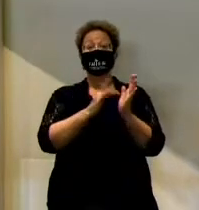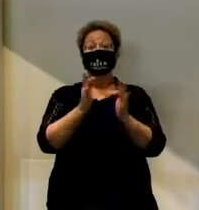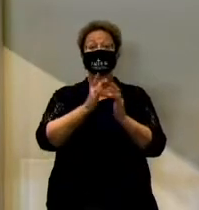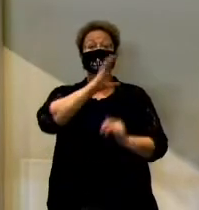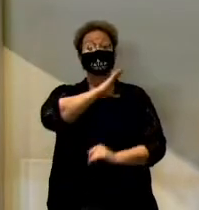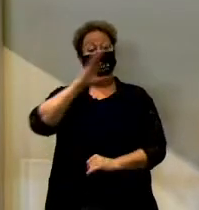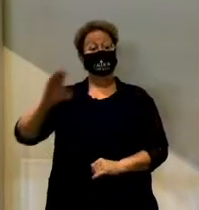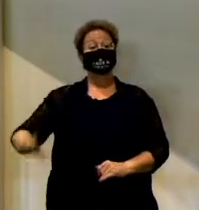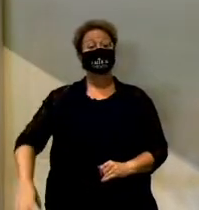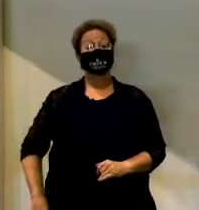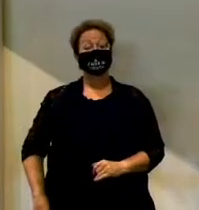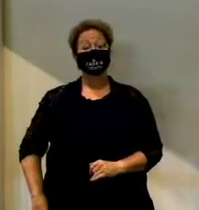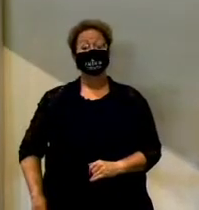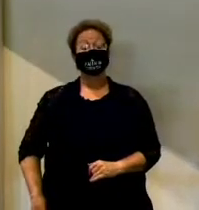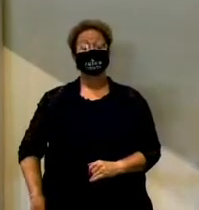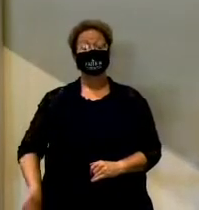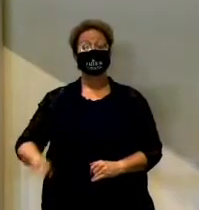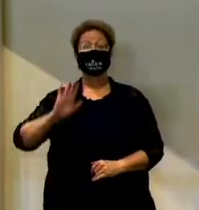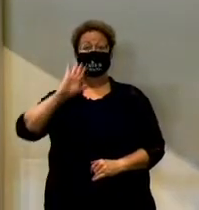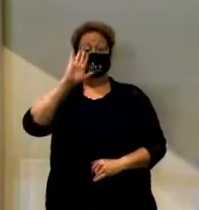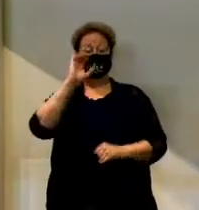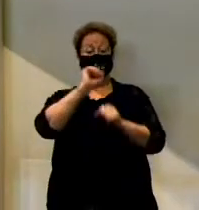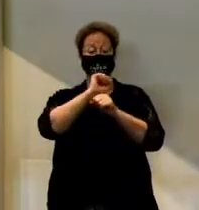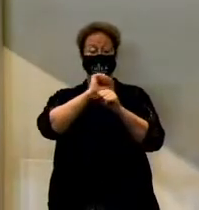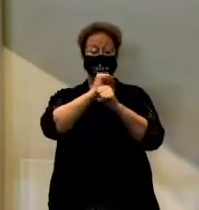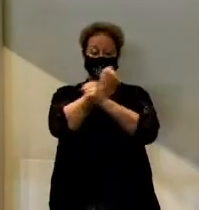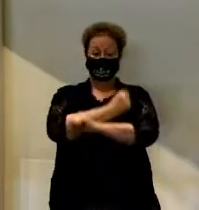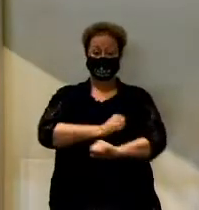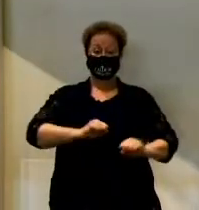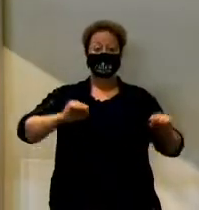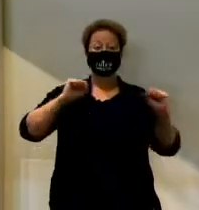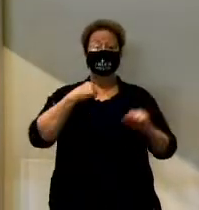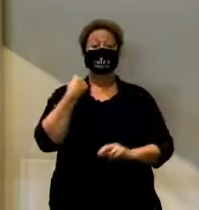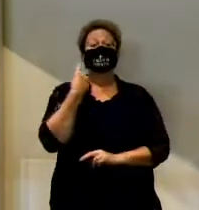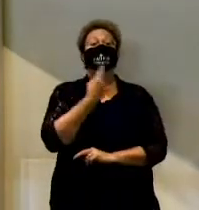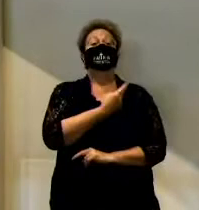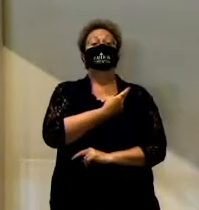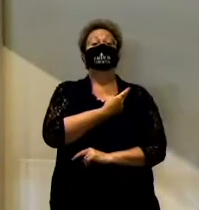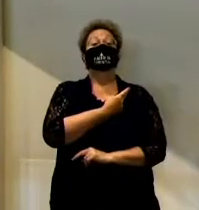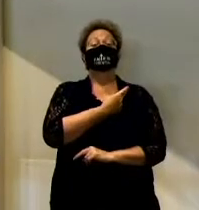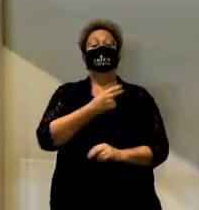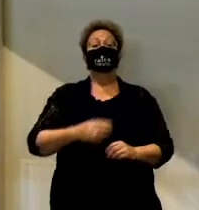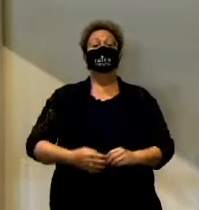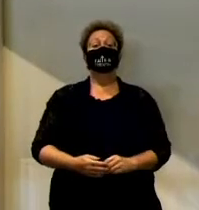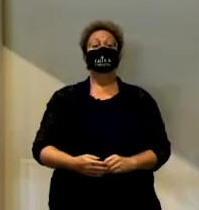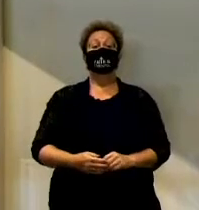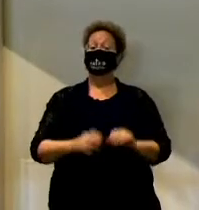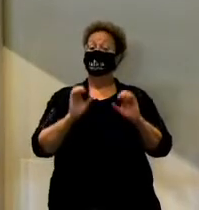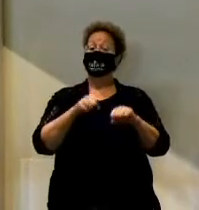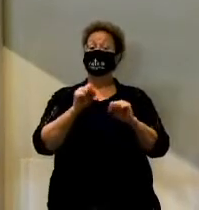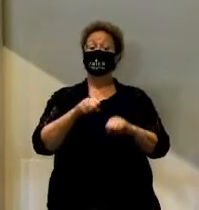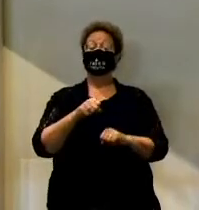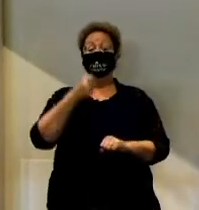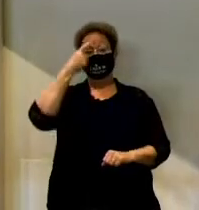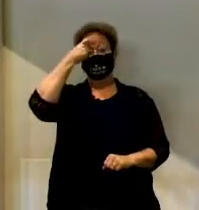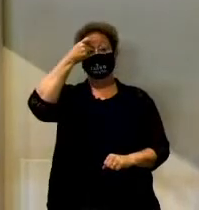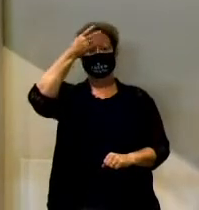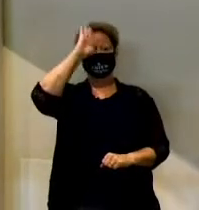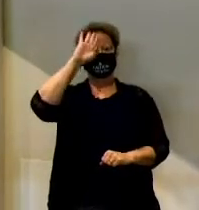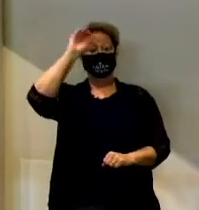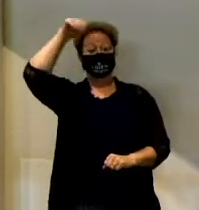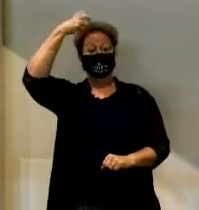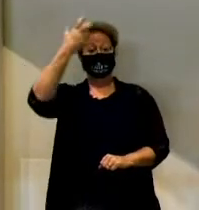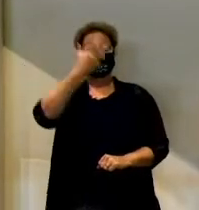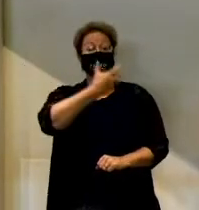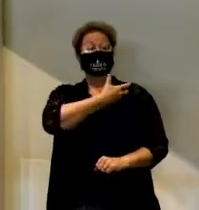Christ and through his saving work. So our adoption into God's family was made possible all because of God's grace, through his